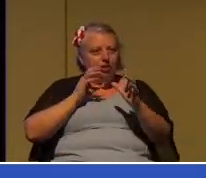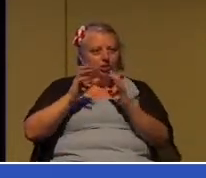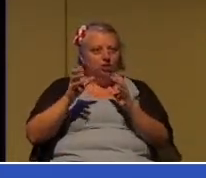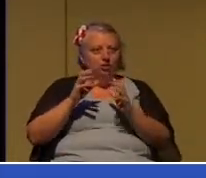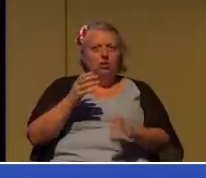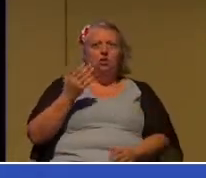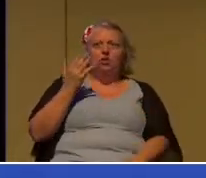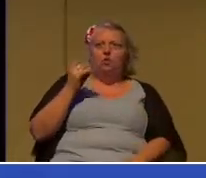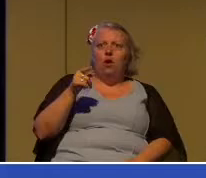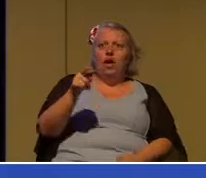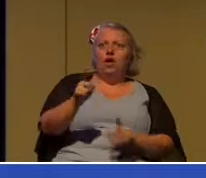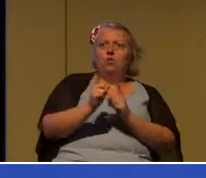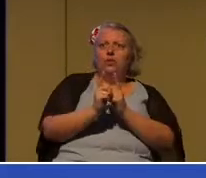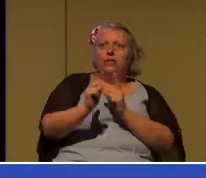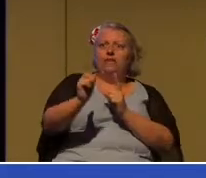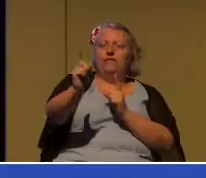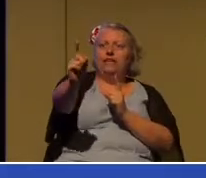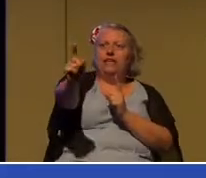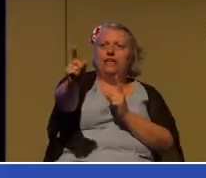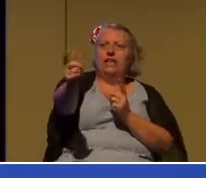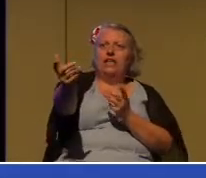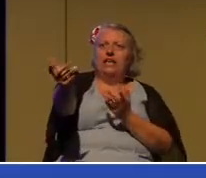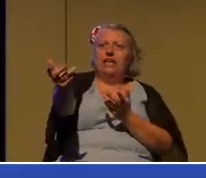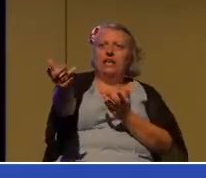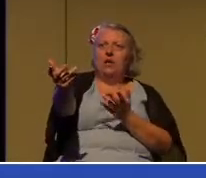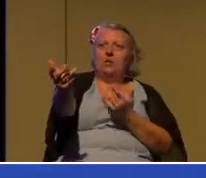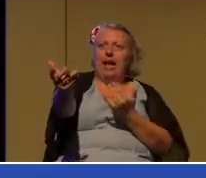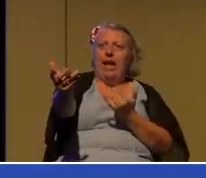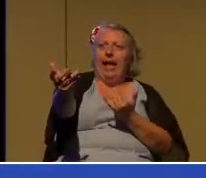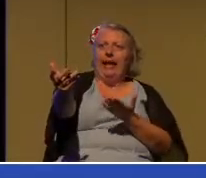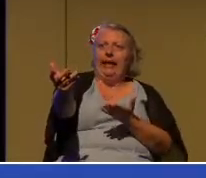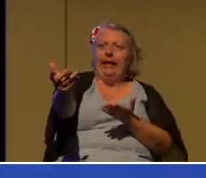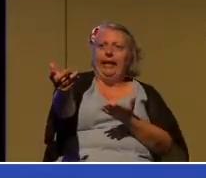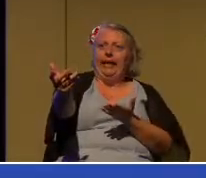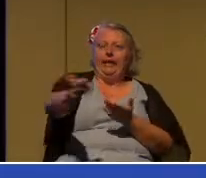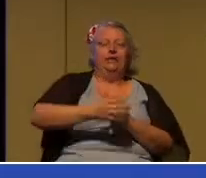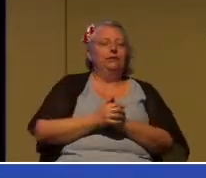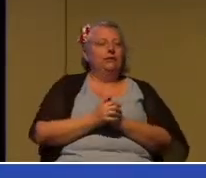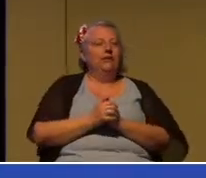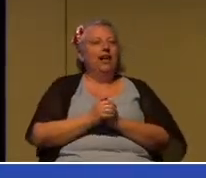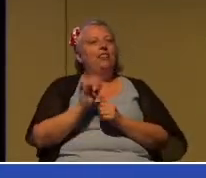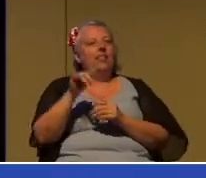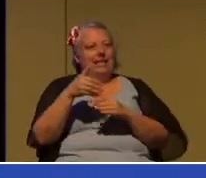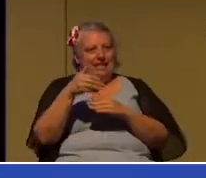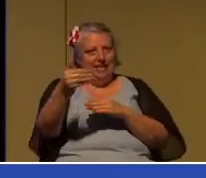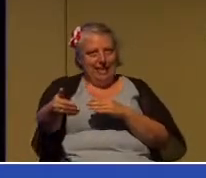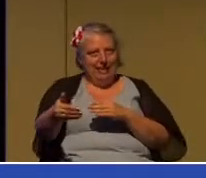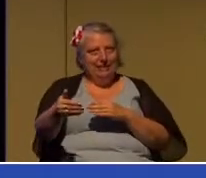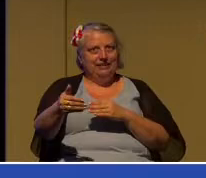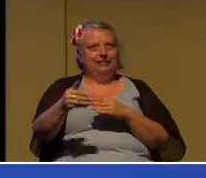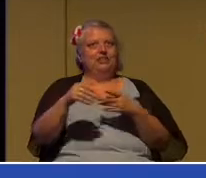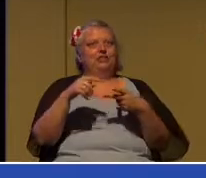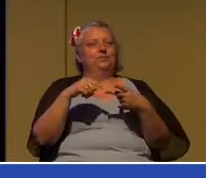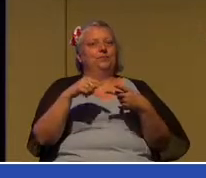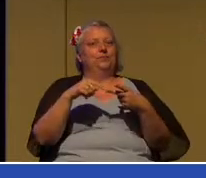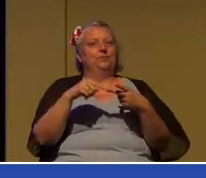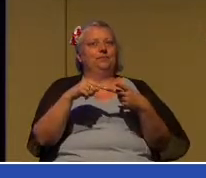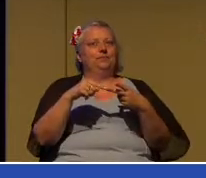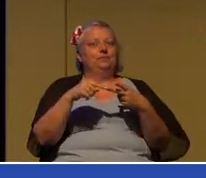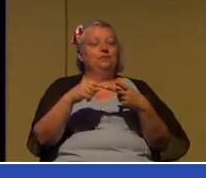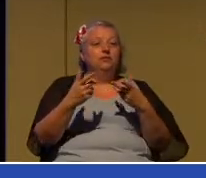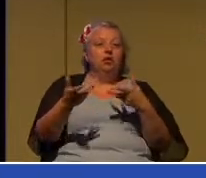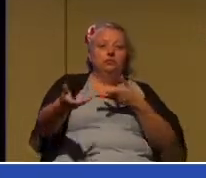Why are you leaving? And that would be the next step in this then, and that is to